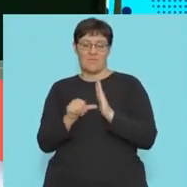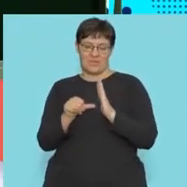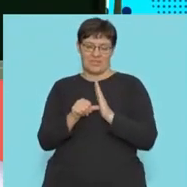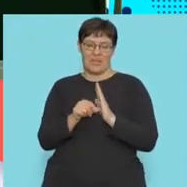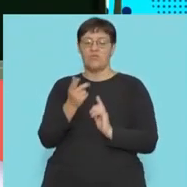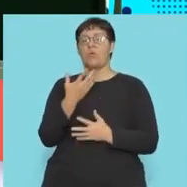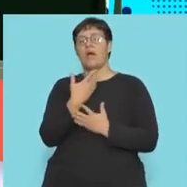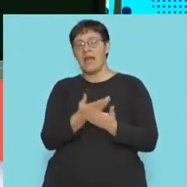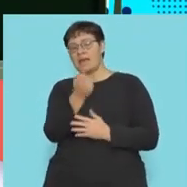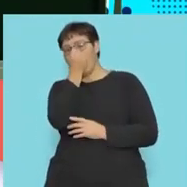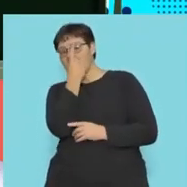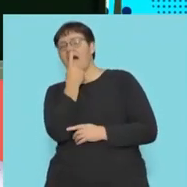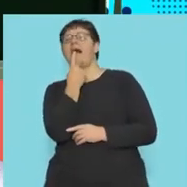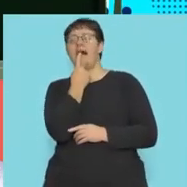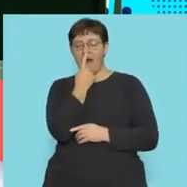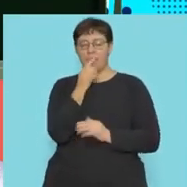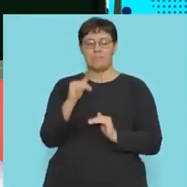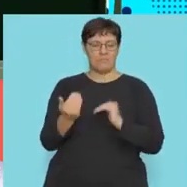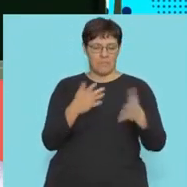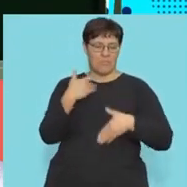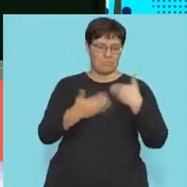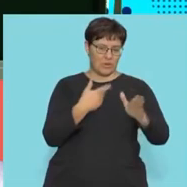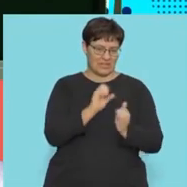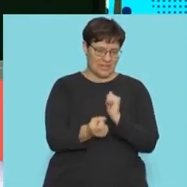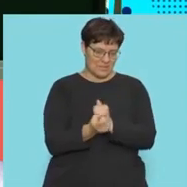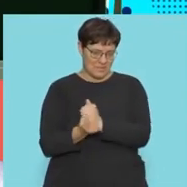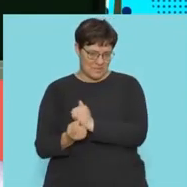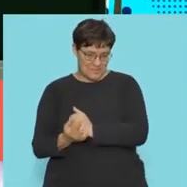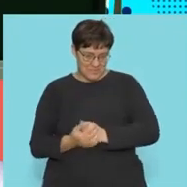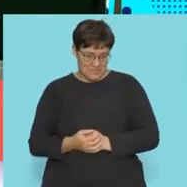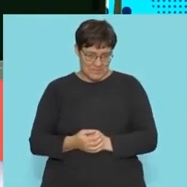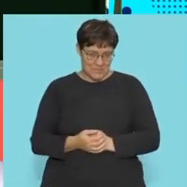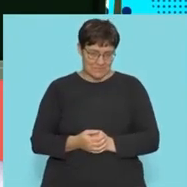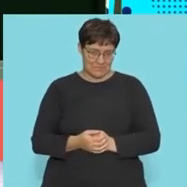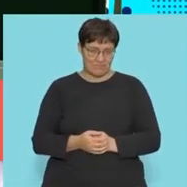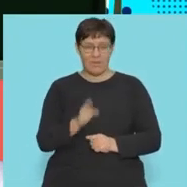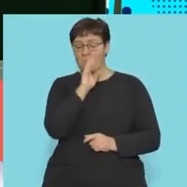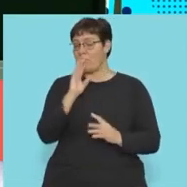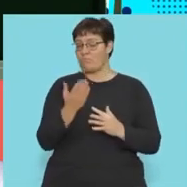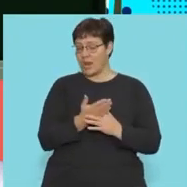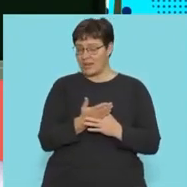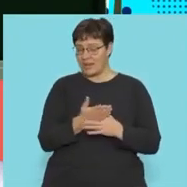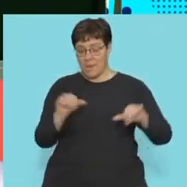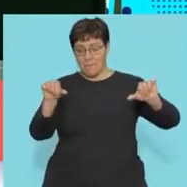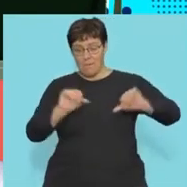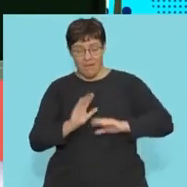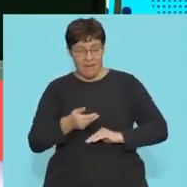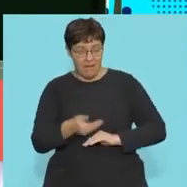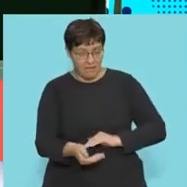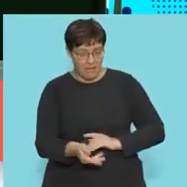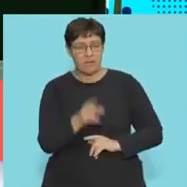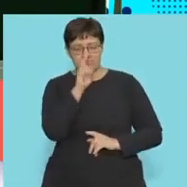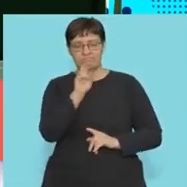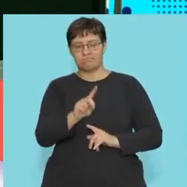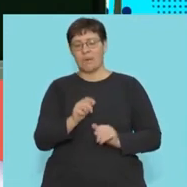in being able to understand and unpack the processes that we've just looked at. Let's have a little break, and when we get back, we will